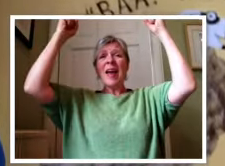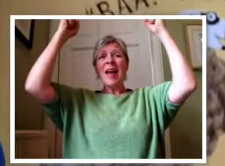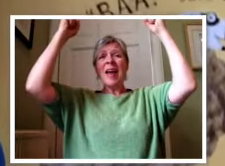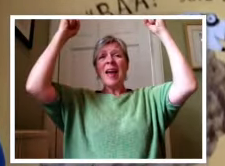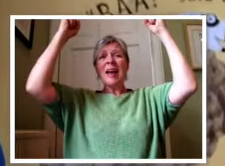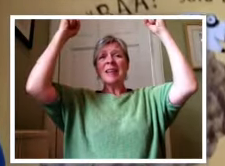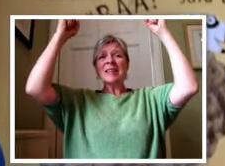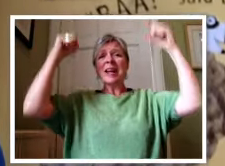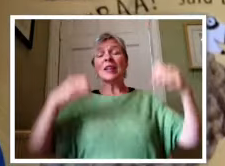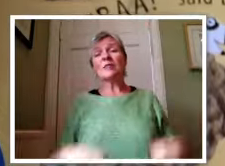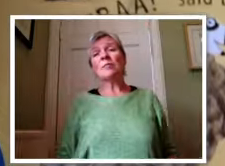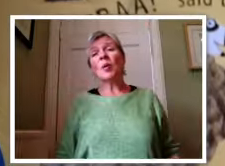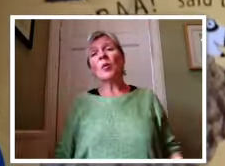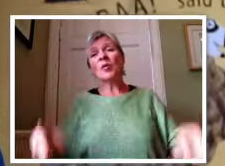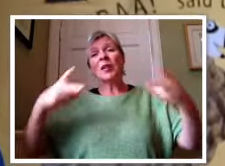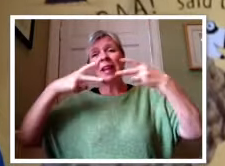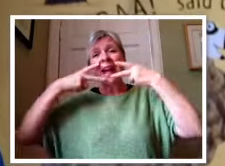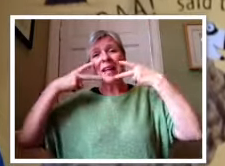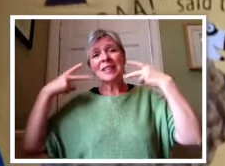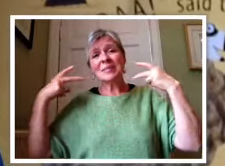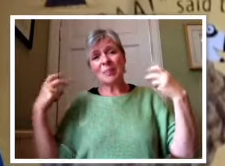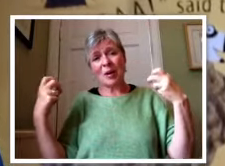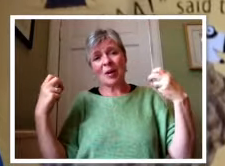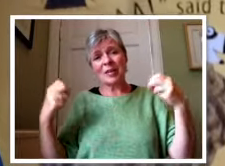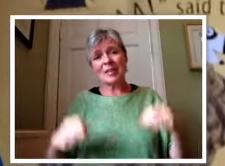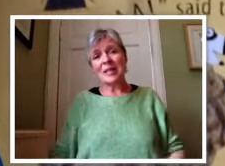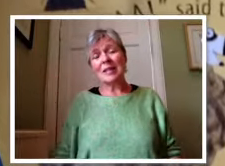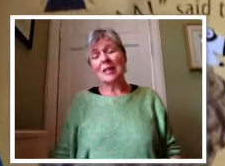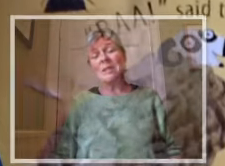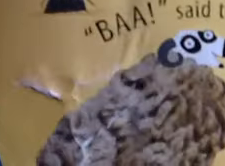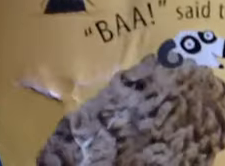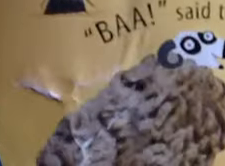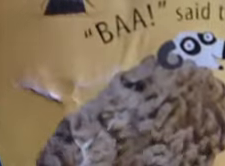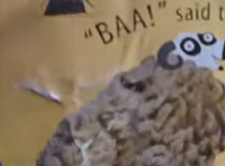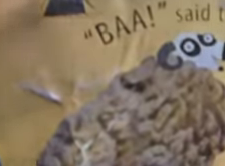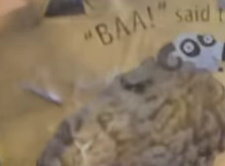Yes! And both cats purred.